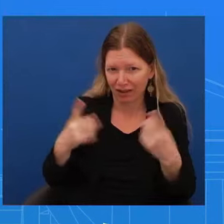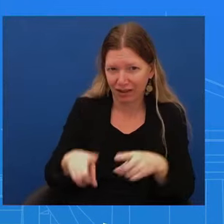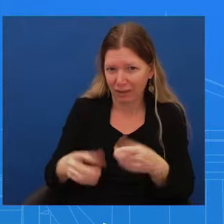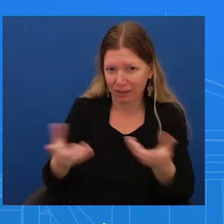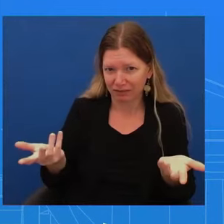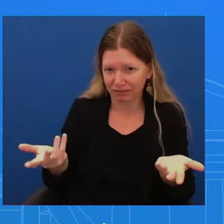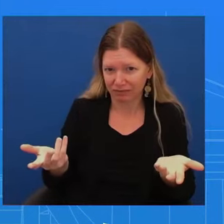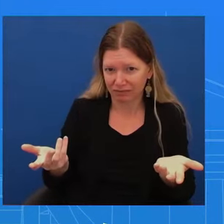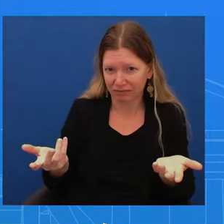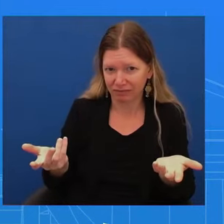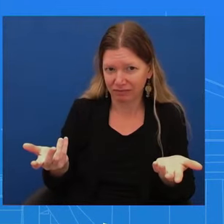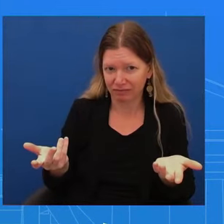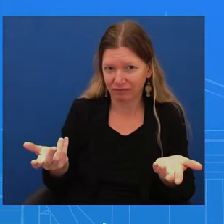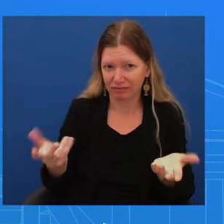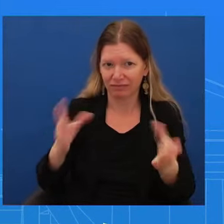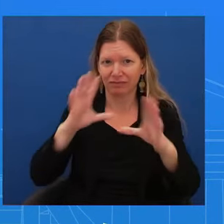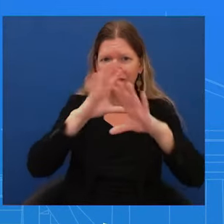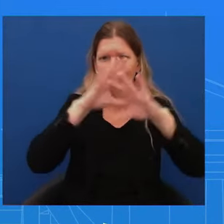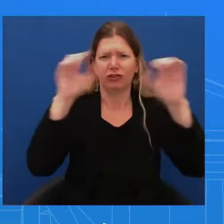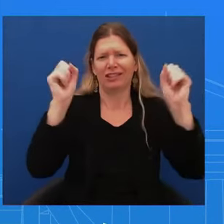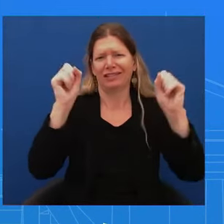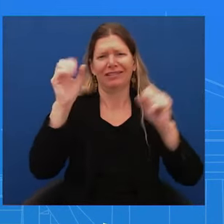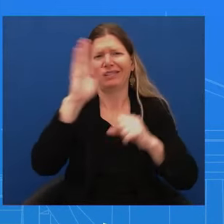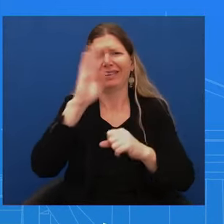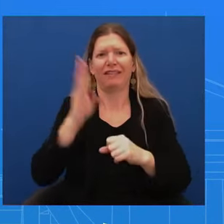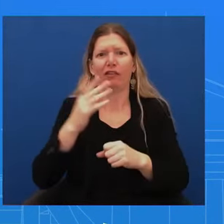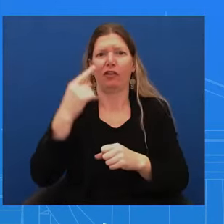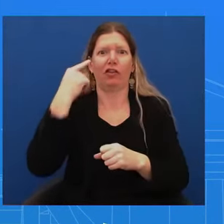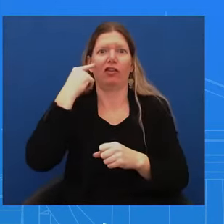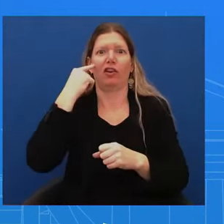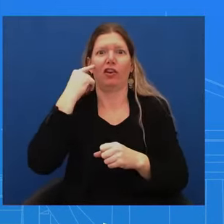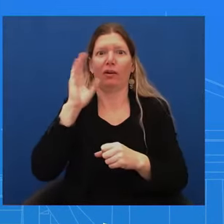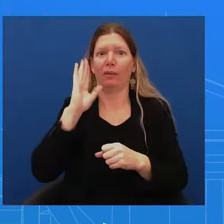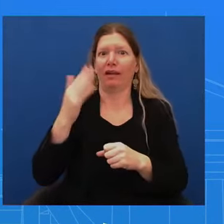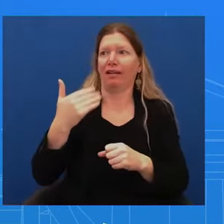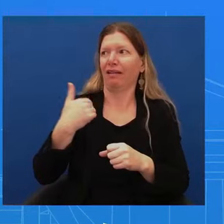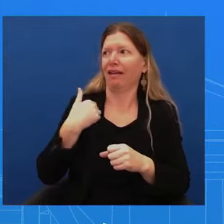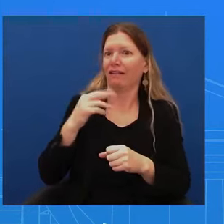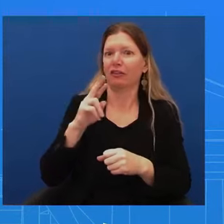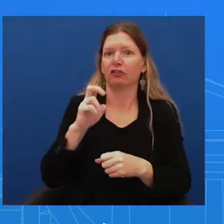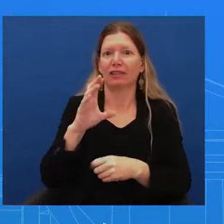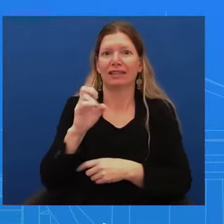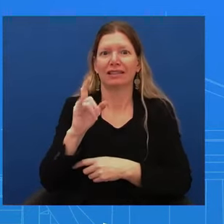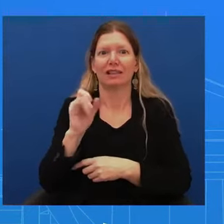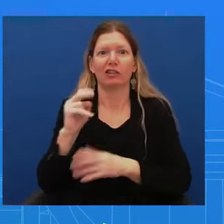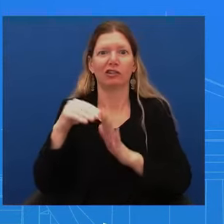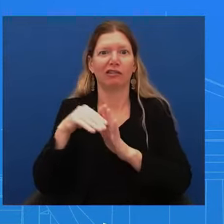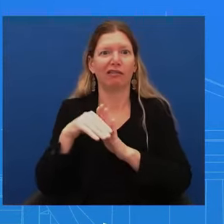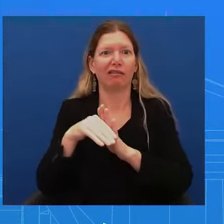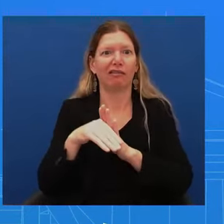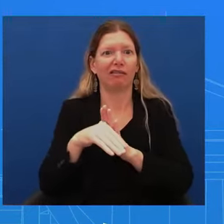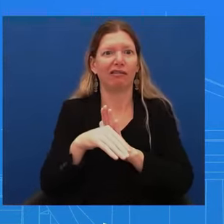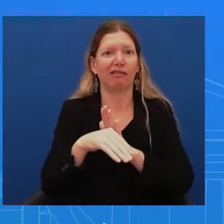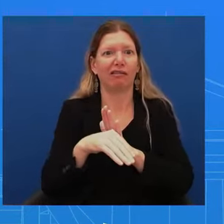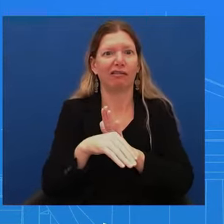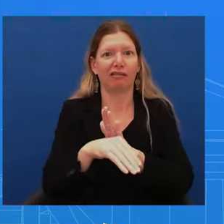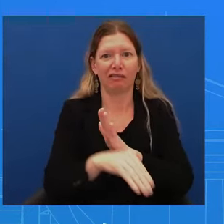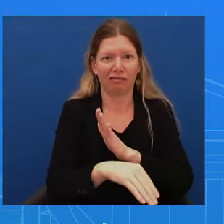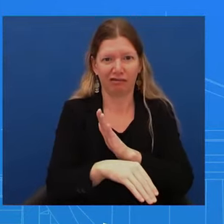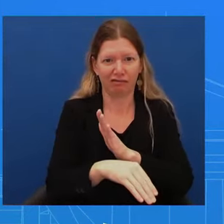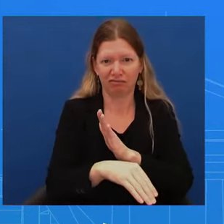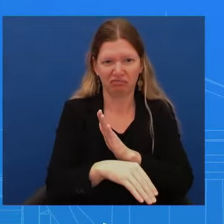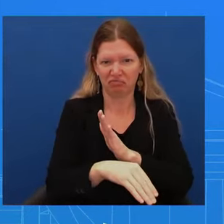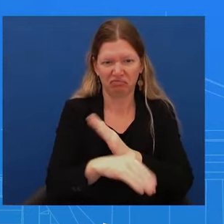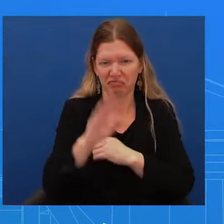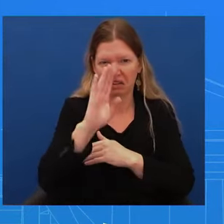to have a recession to bring inflation down. He never thought that. And he was right. And just a couple of things. I know you like data. 2